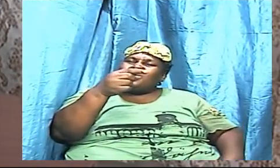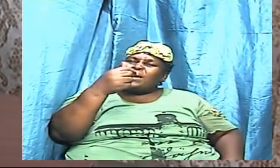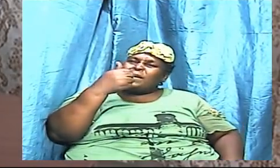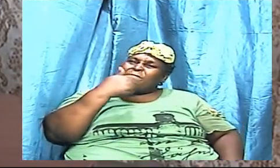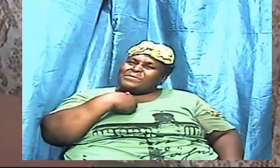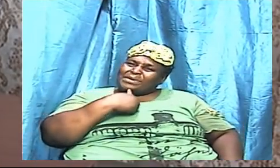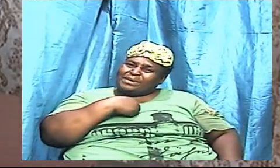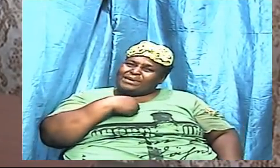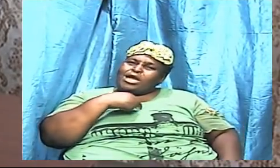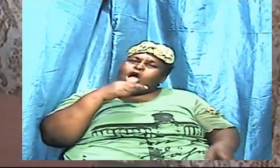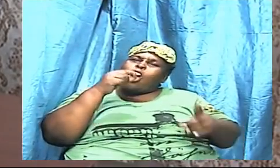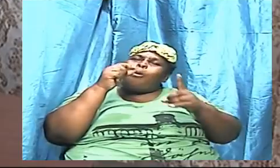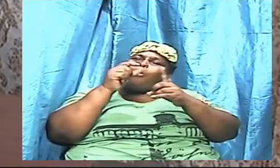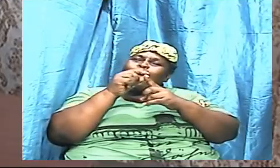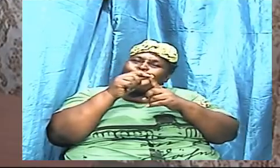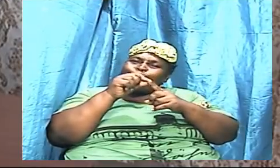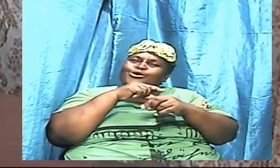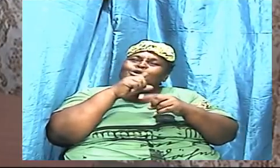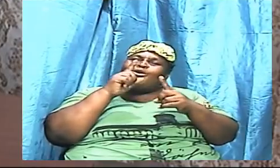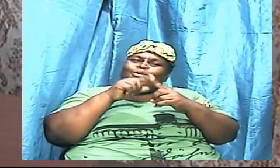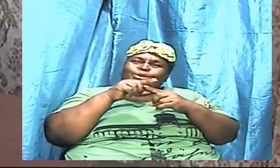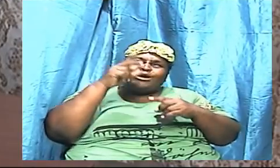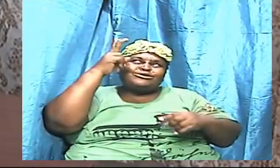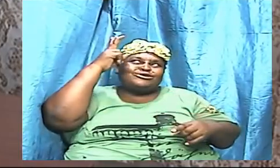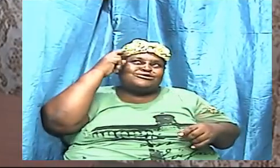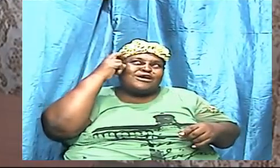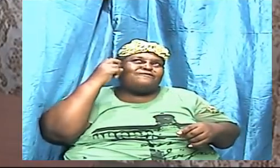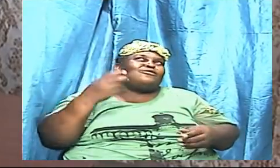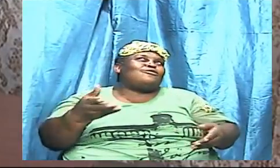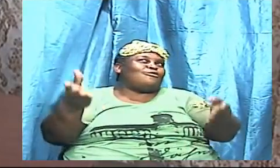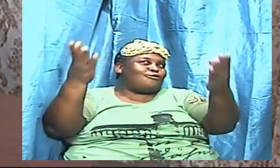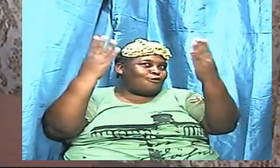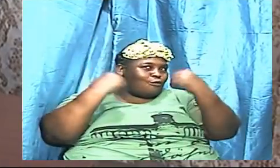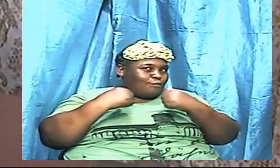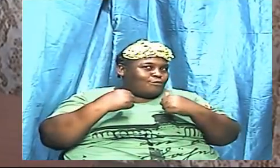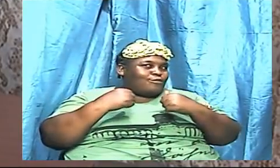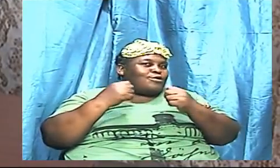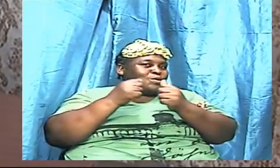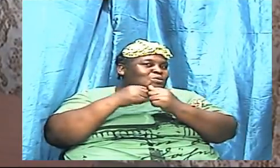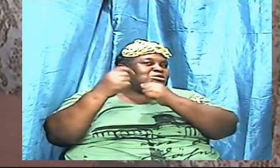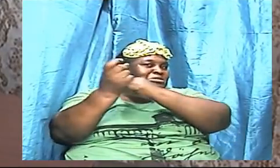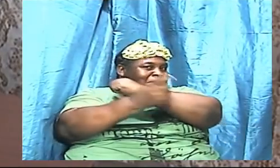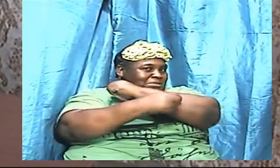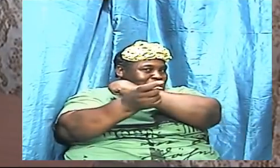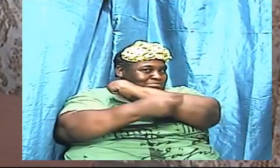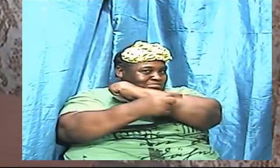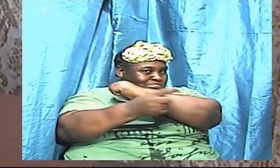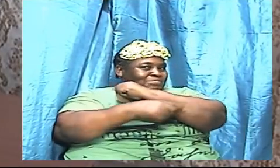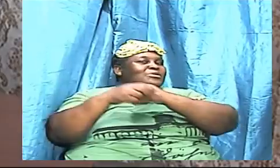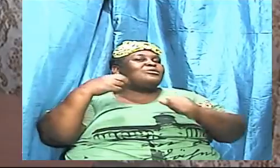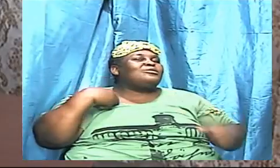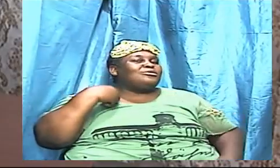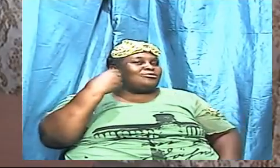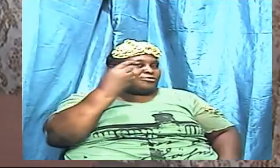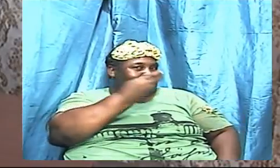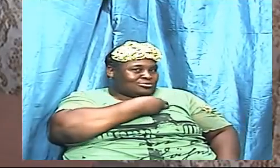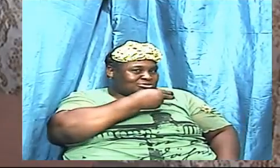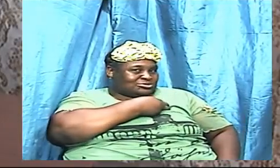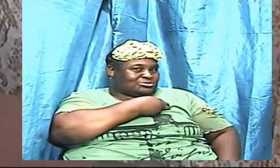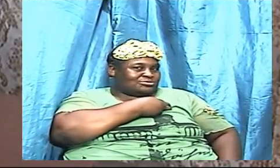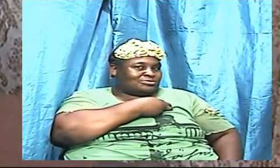alive in our lives in our situations and it first begin